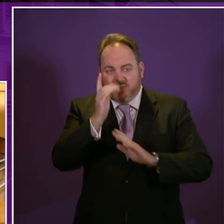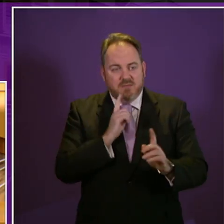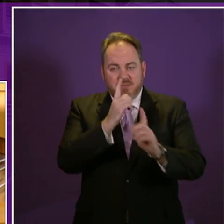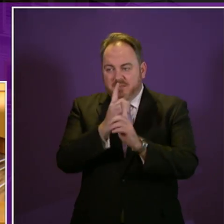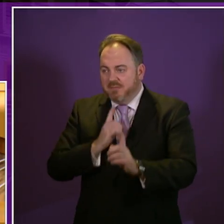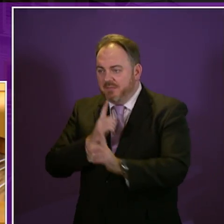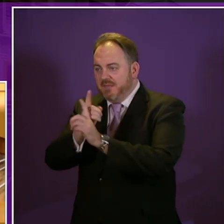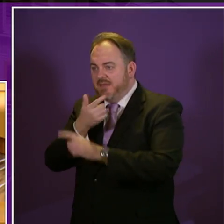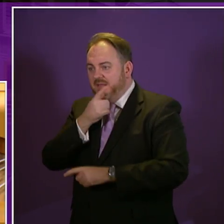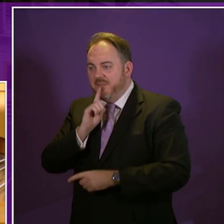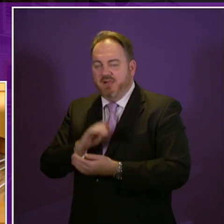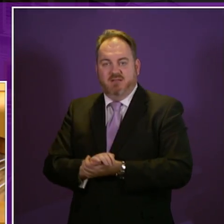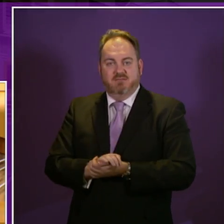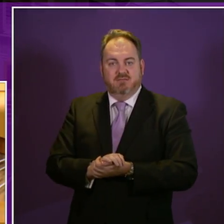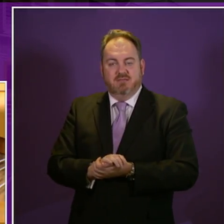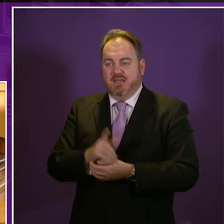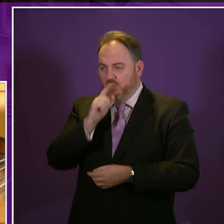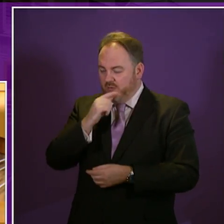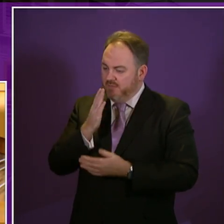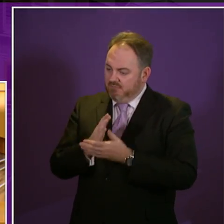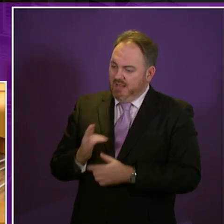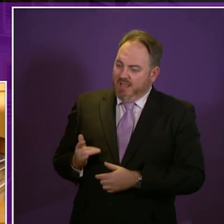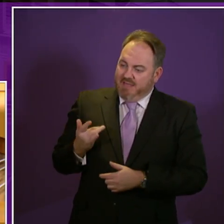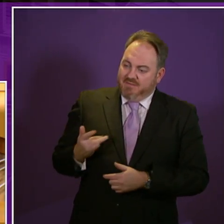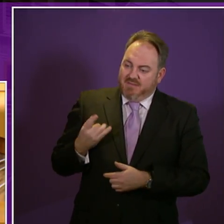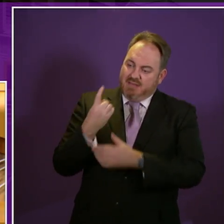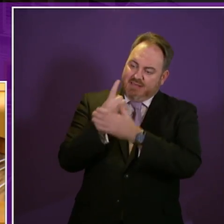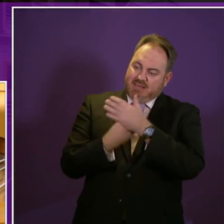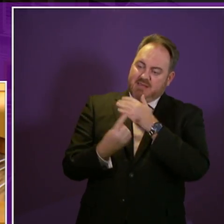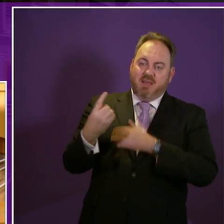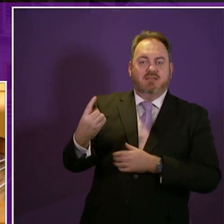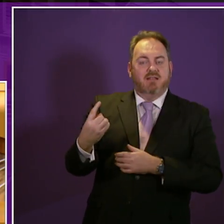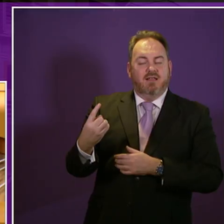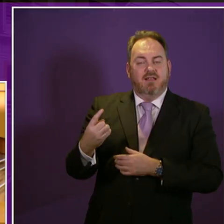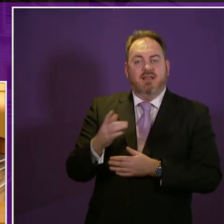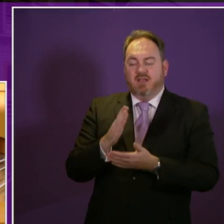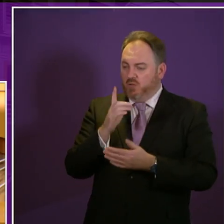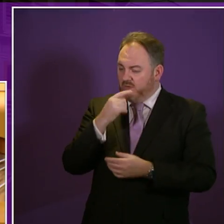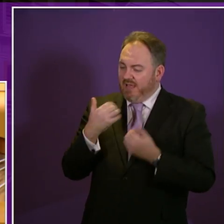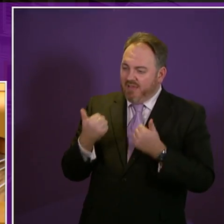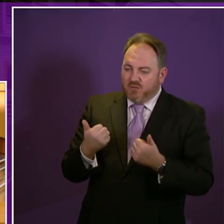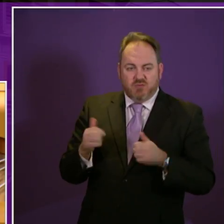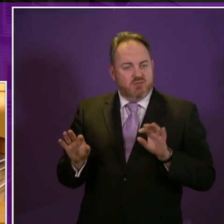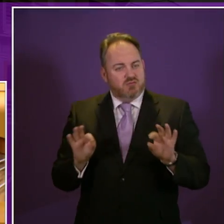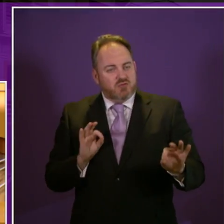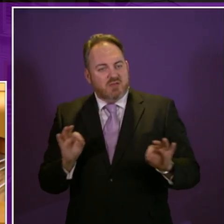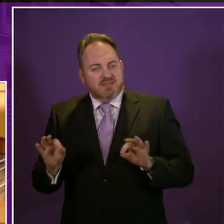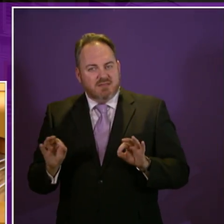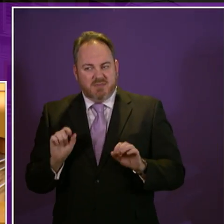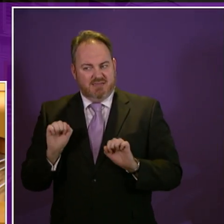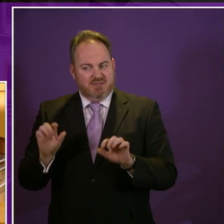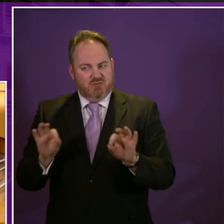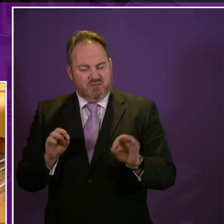meant the difference between more independence or more dependence, between having choices or not having choices,